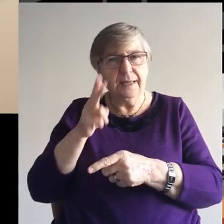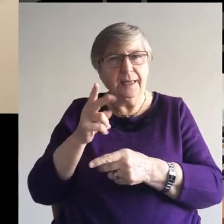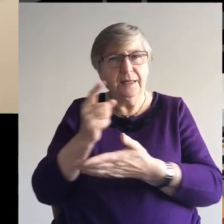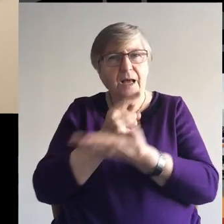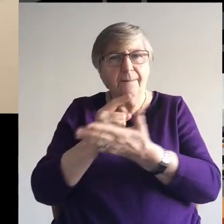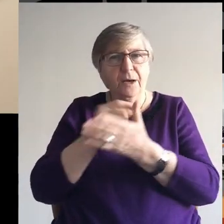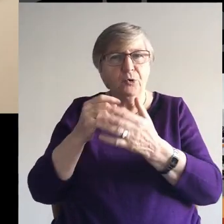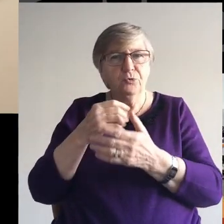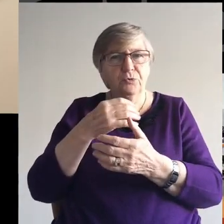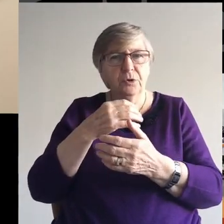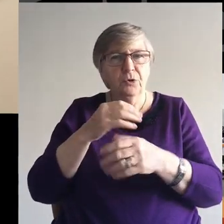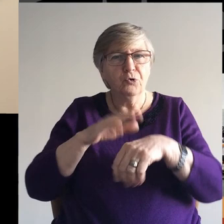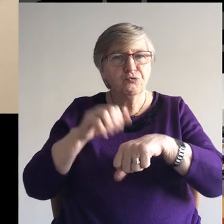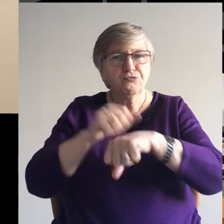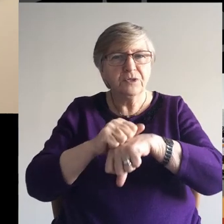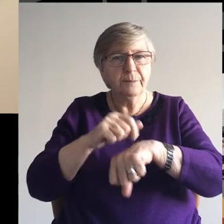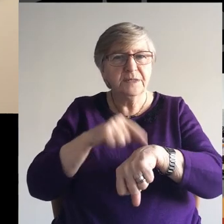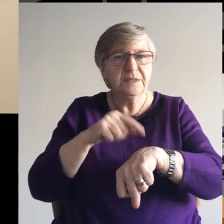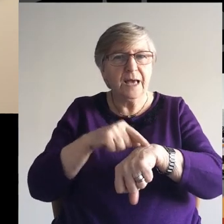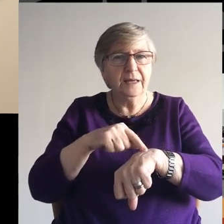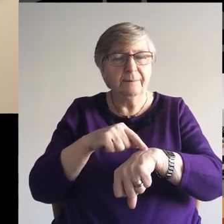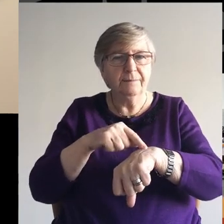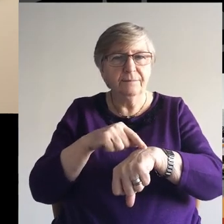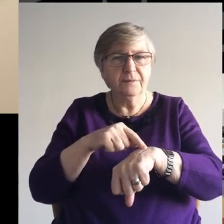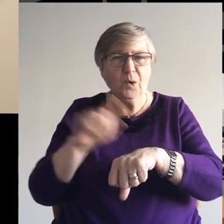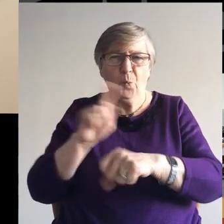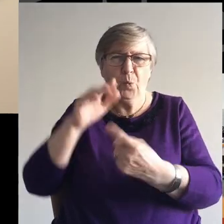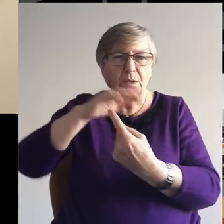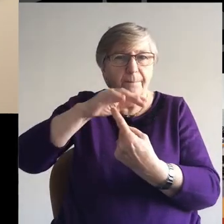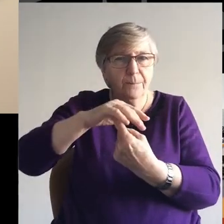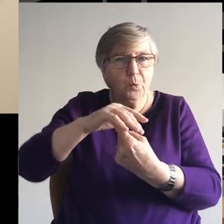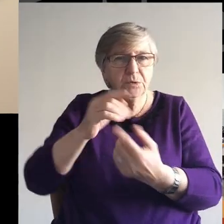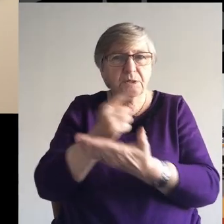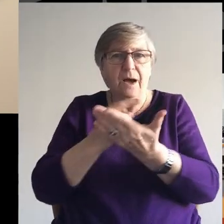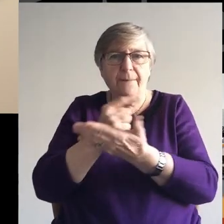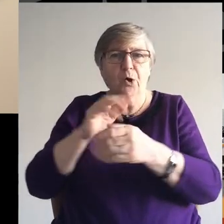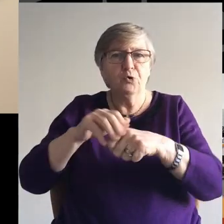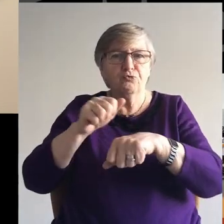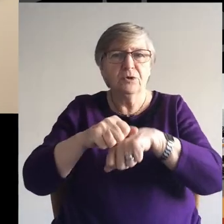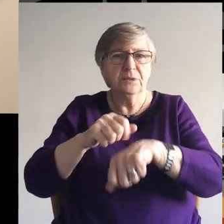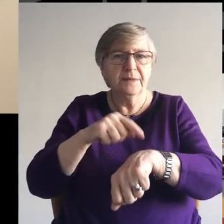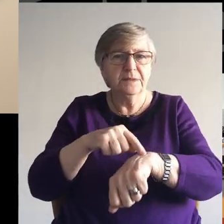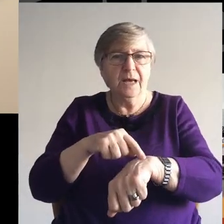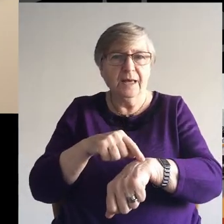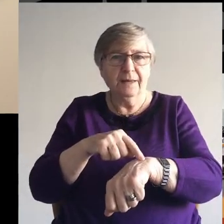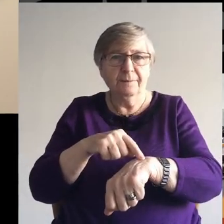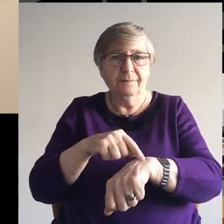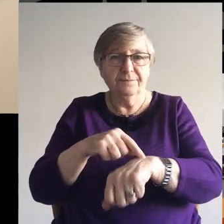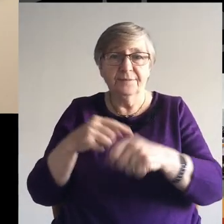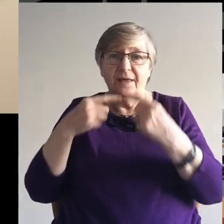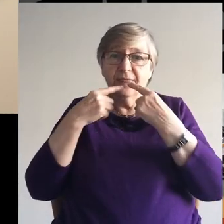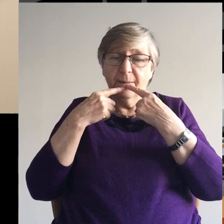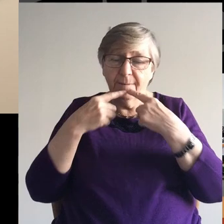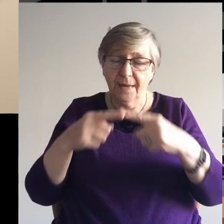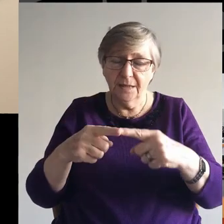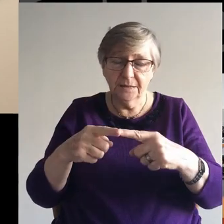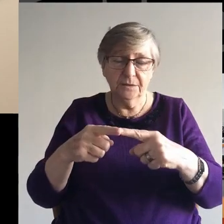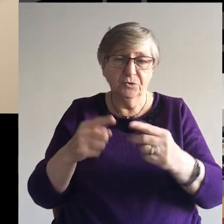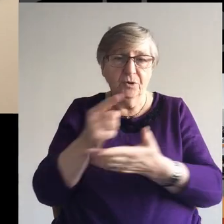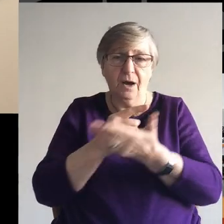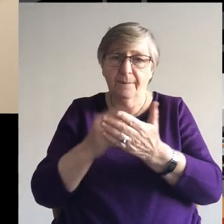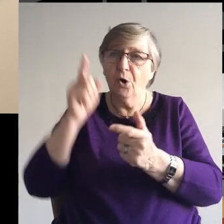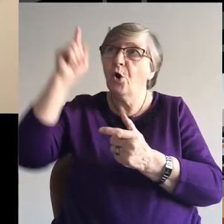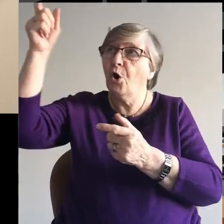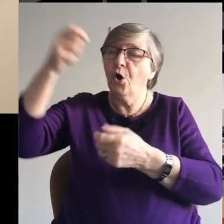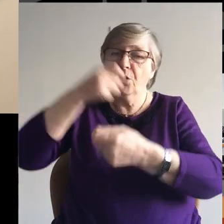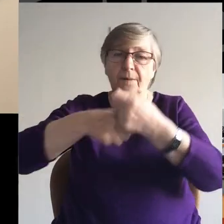and realise what's important about it. The message of God becoming man,